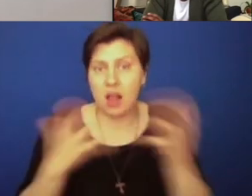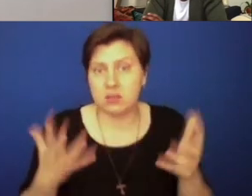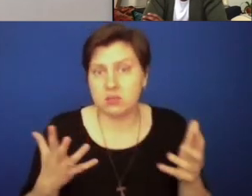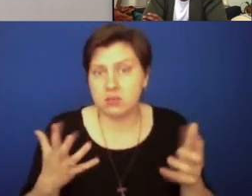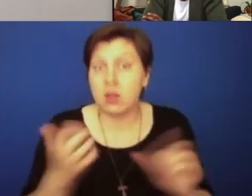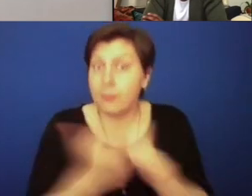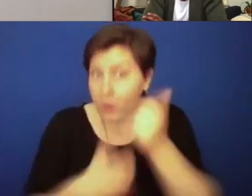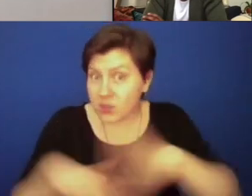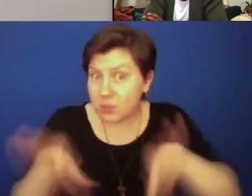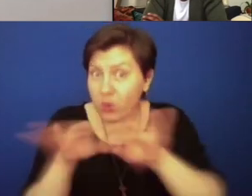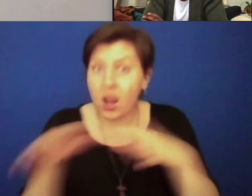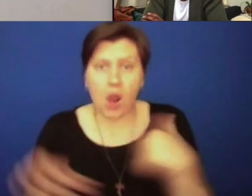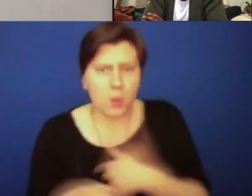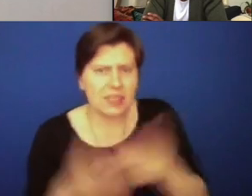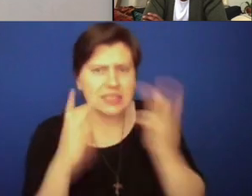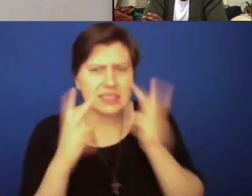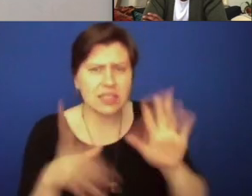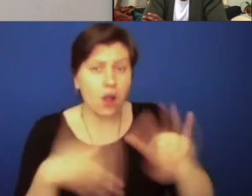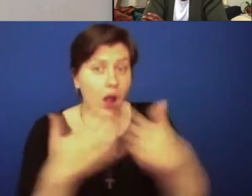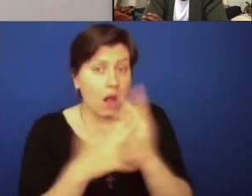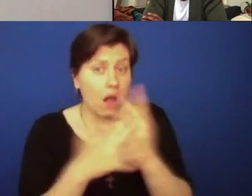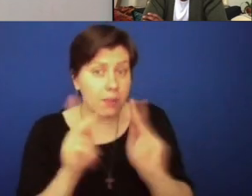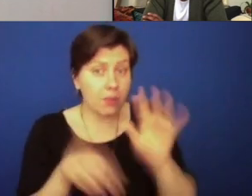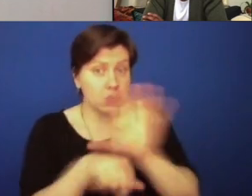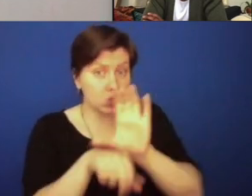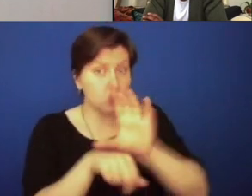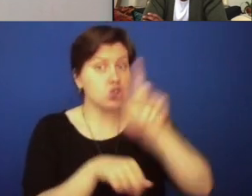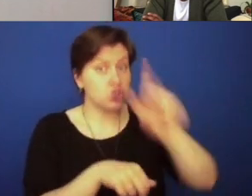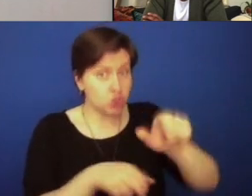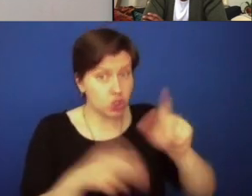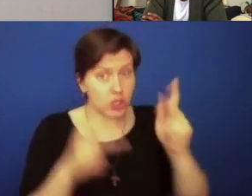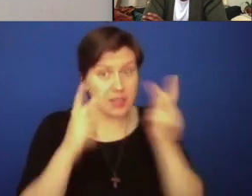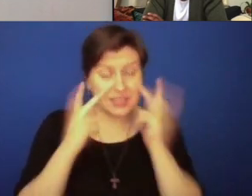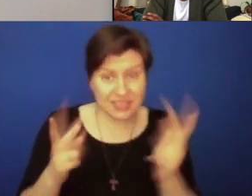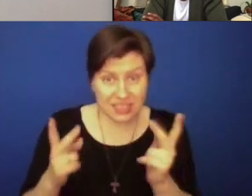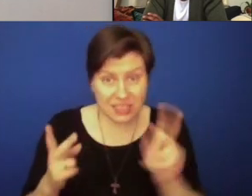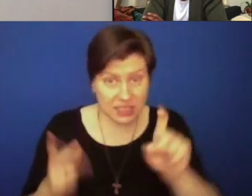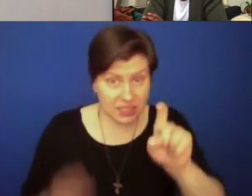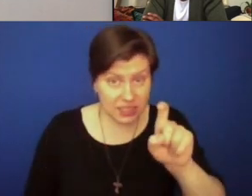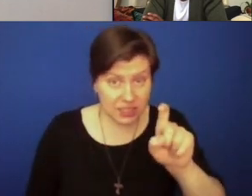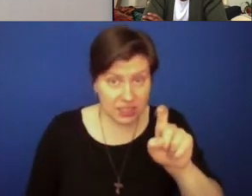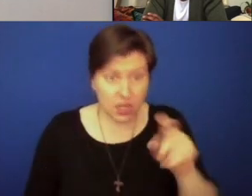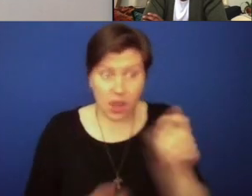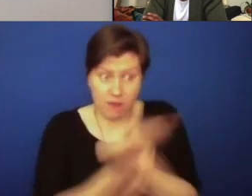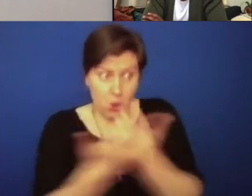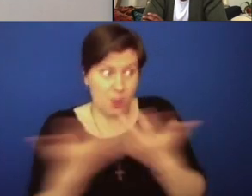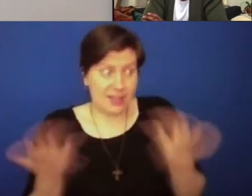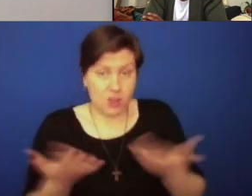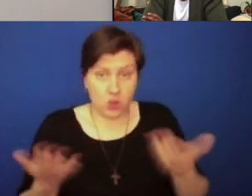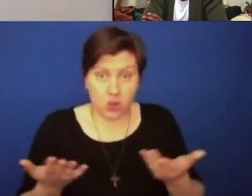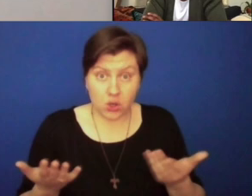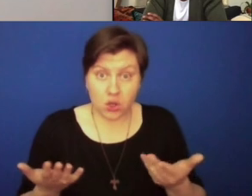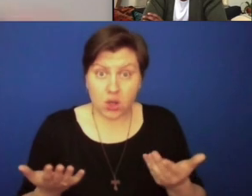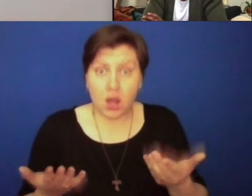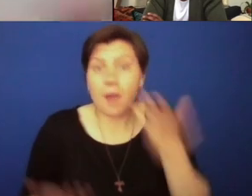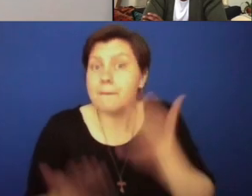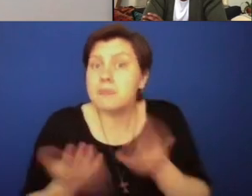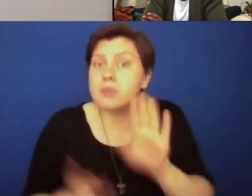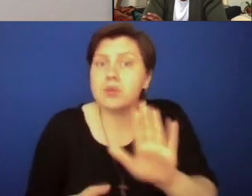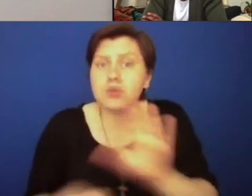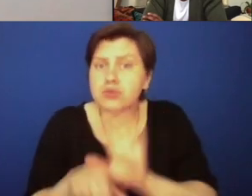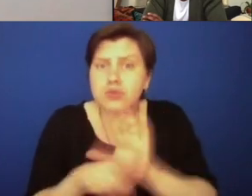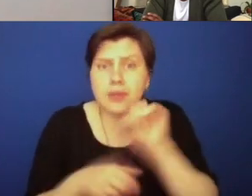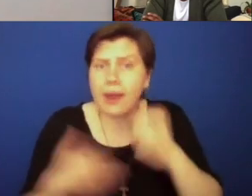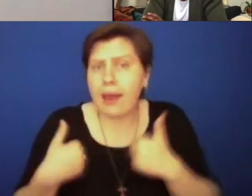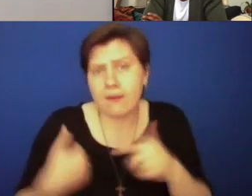most important is, are we seeing everybody that the church should be seeing? Are we seeing all the ethnic groups? Your church may